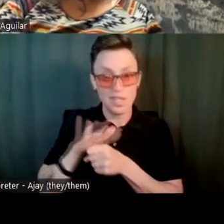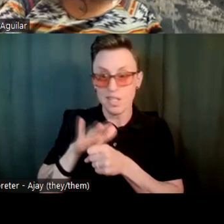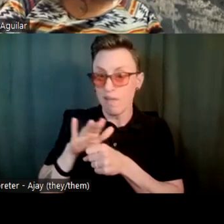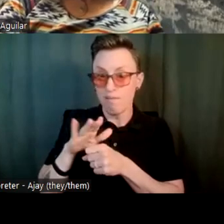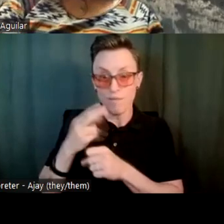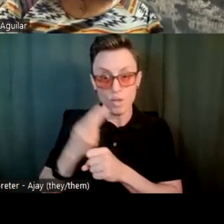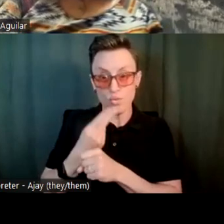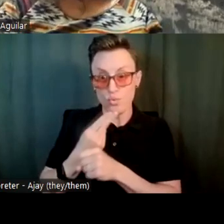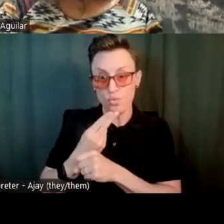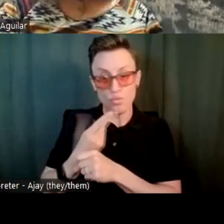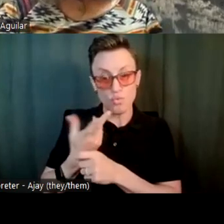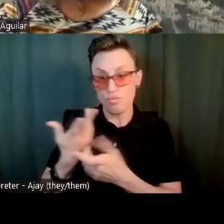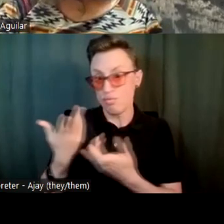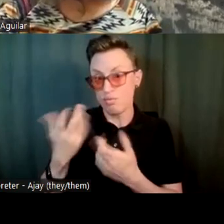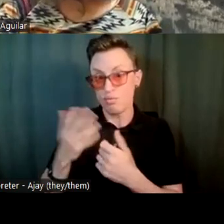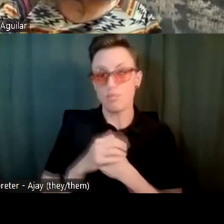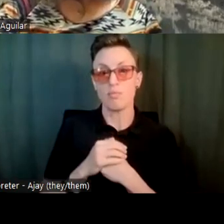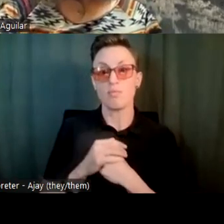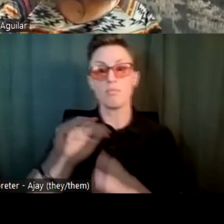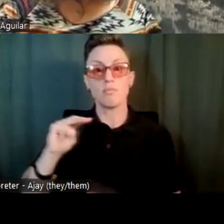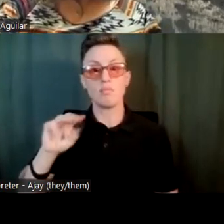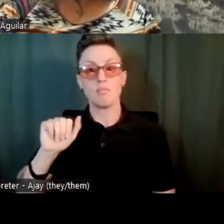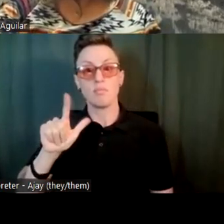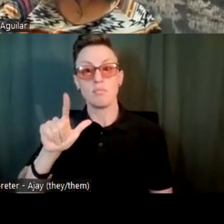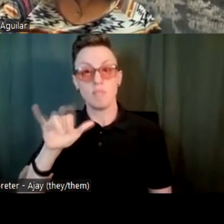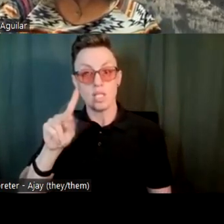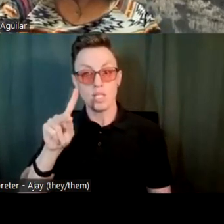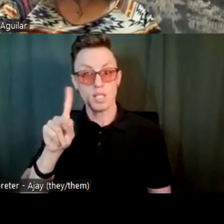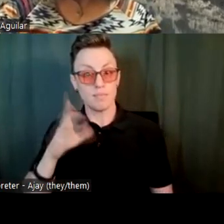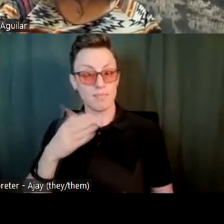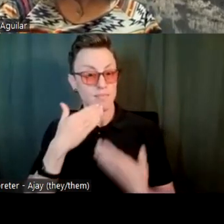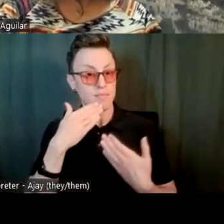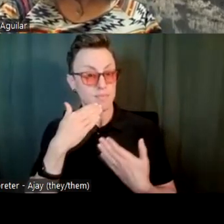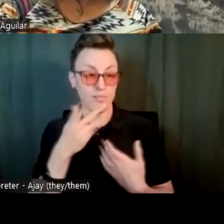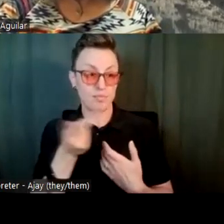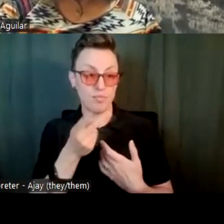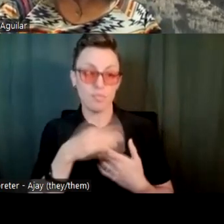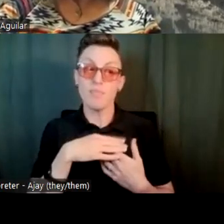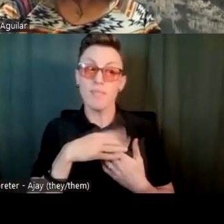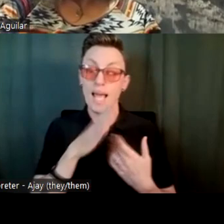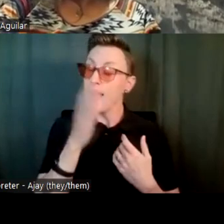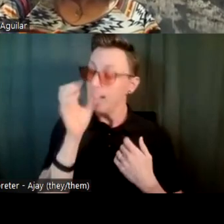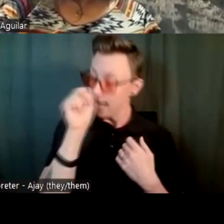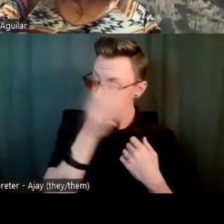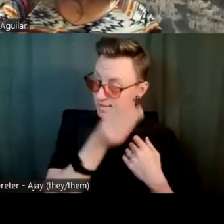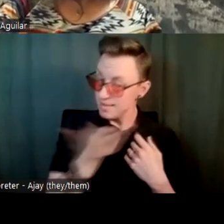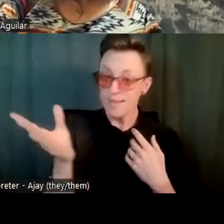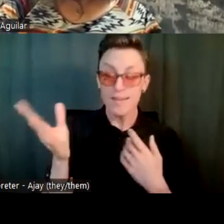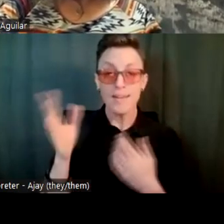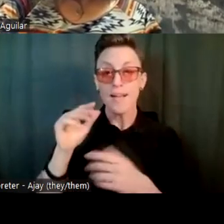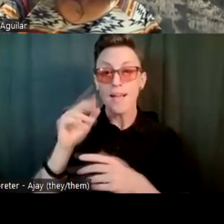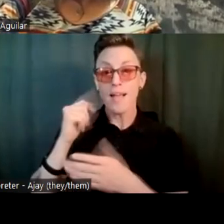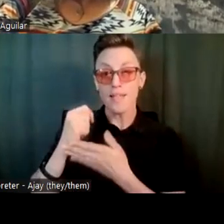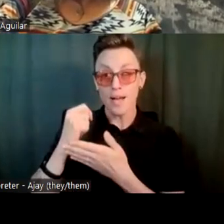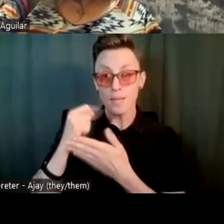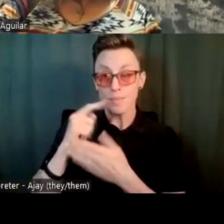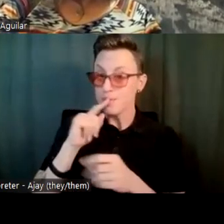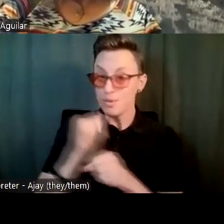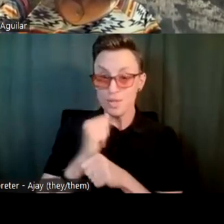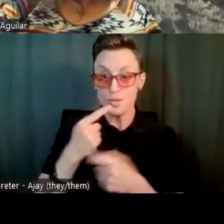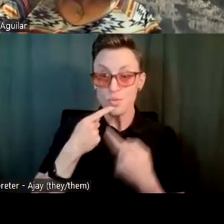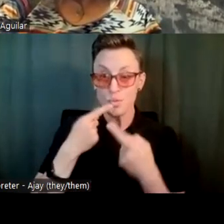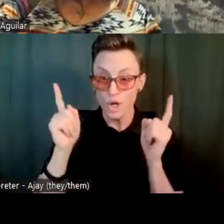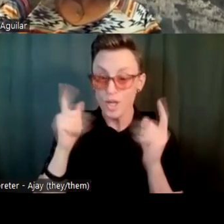All right. Thank you, both of you. And also therapy does work. If you take anything away from tonight,